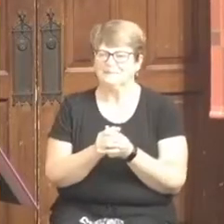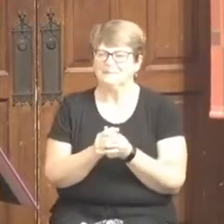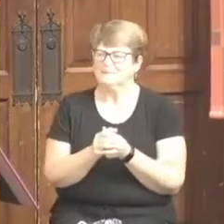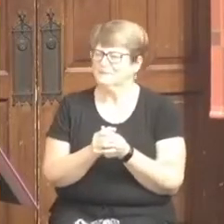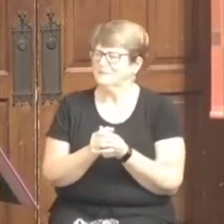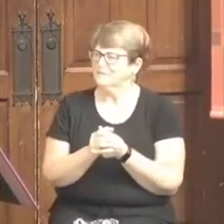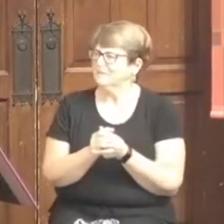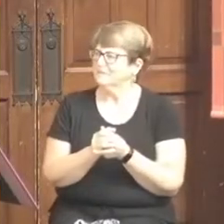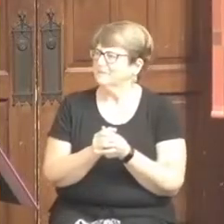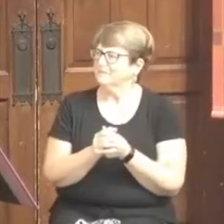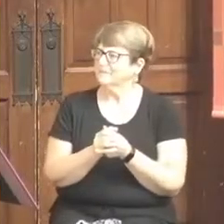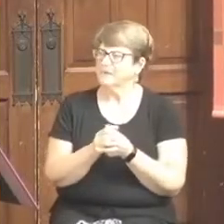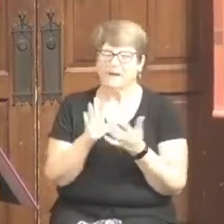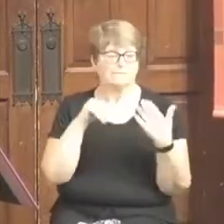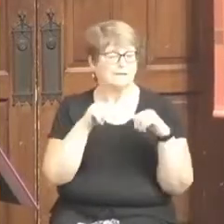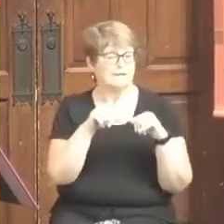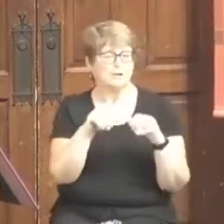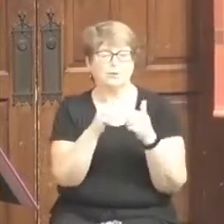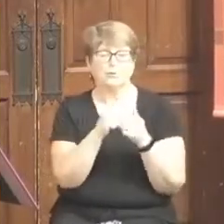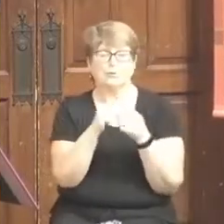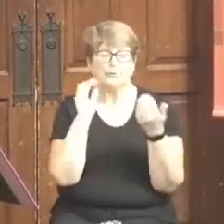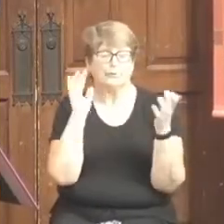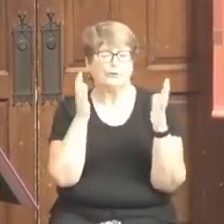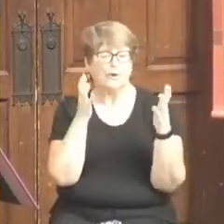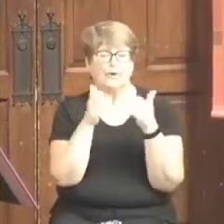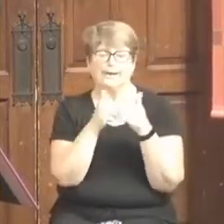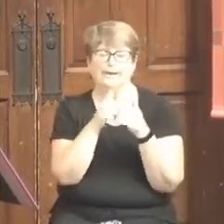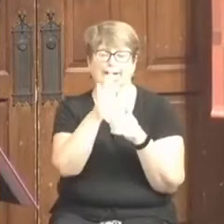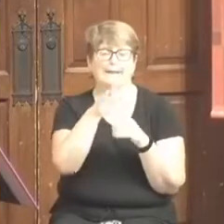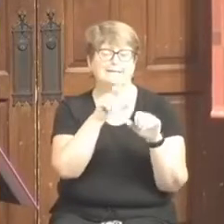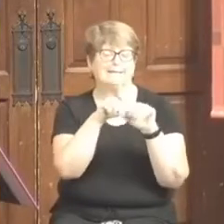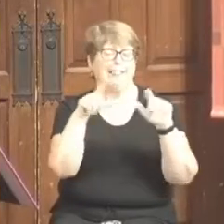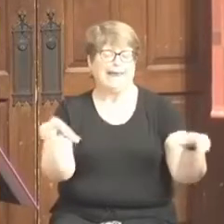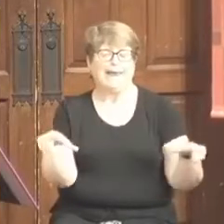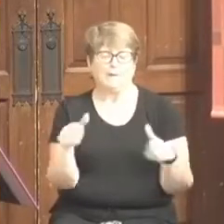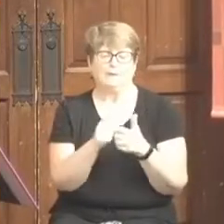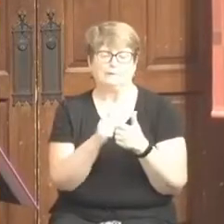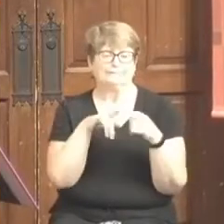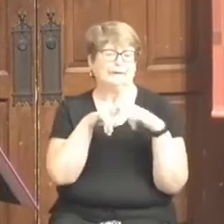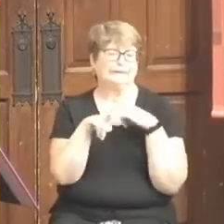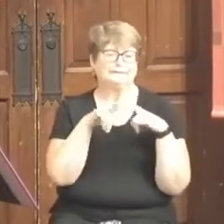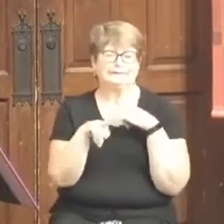And he just continued to talk in the language he was familiar with. Amen.